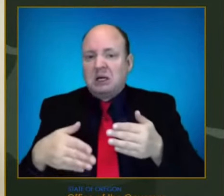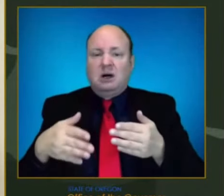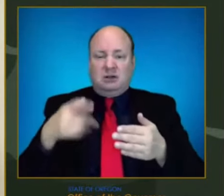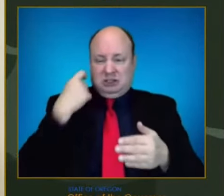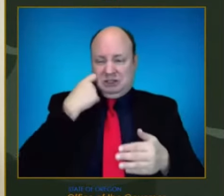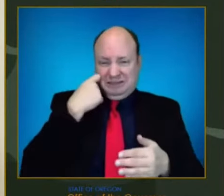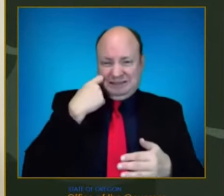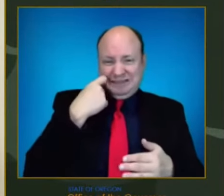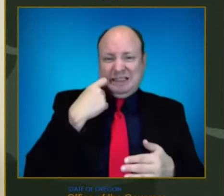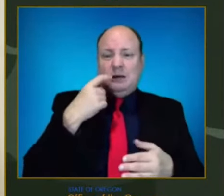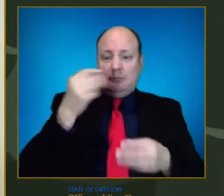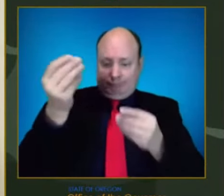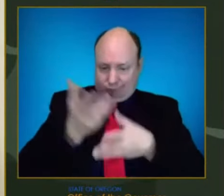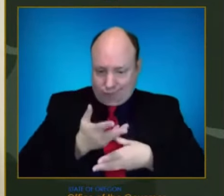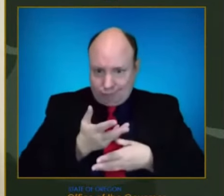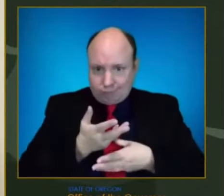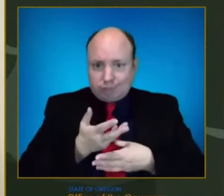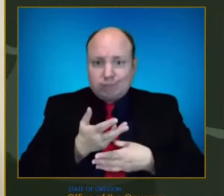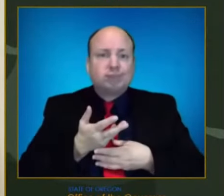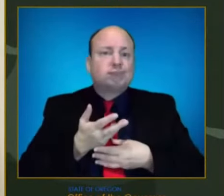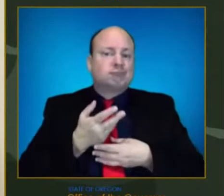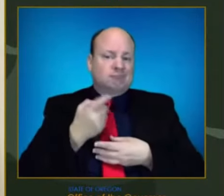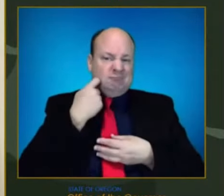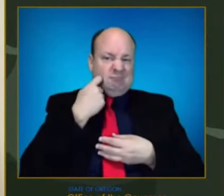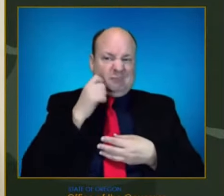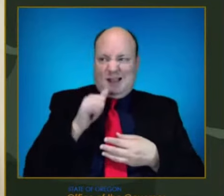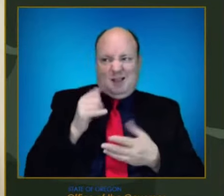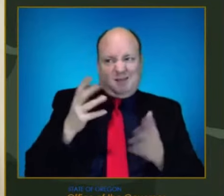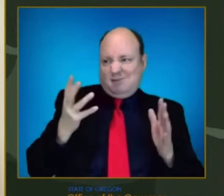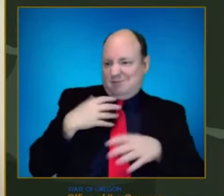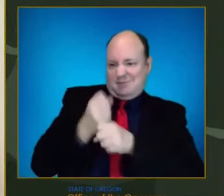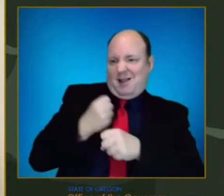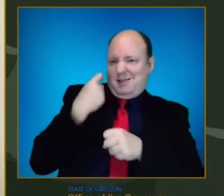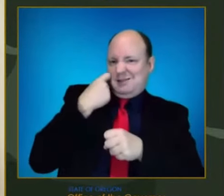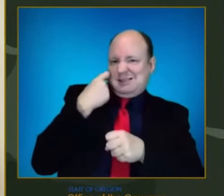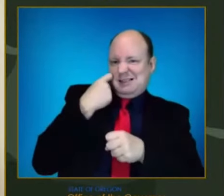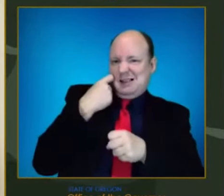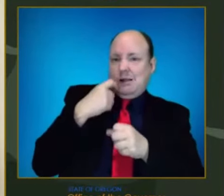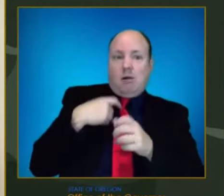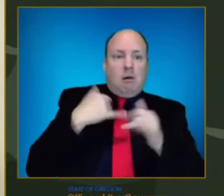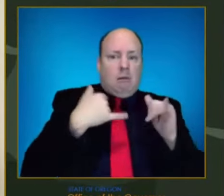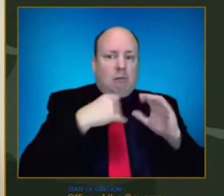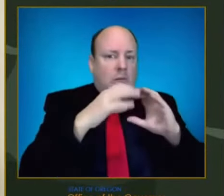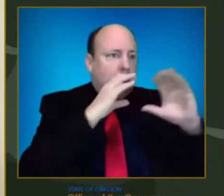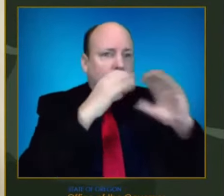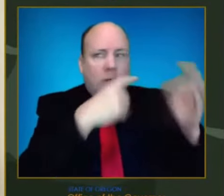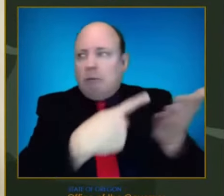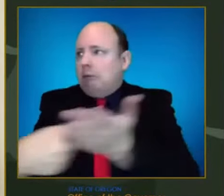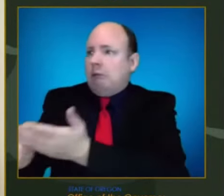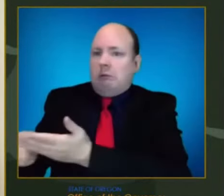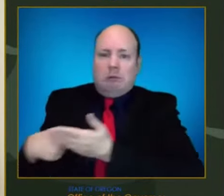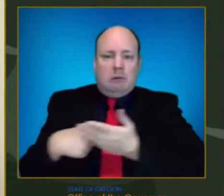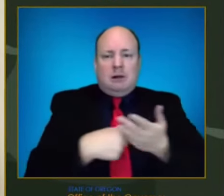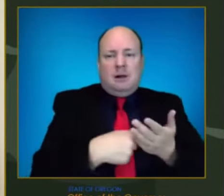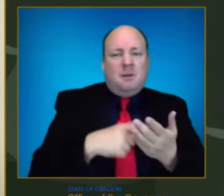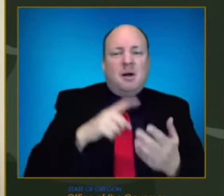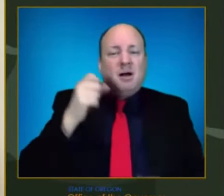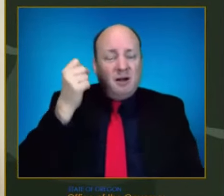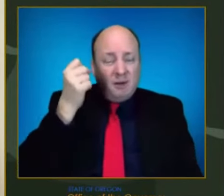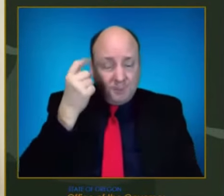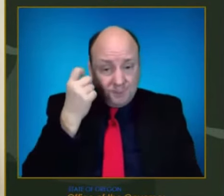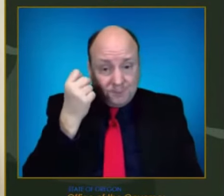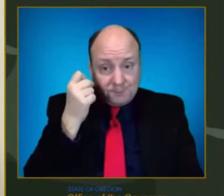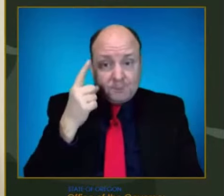24 hours, we're processing it, we need to have conversations with our partners, but folks should be aware of this is going to